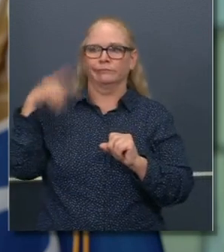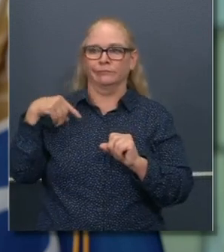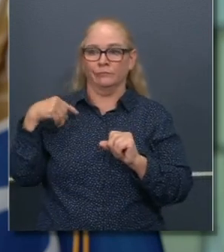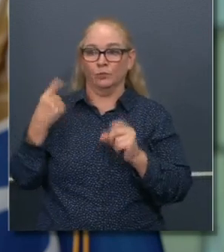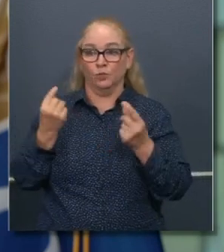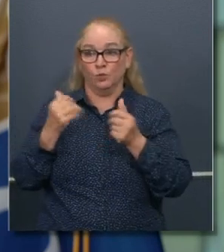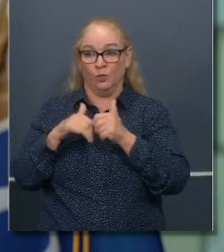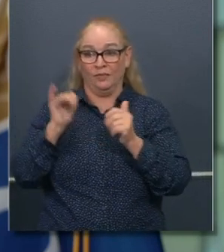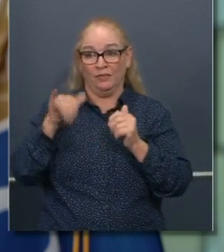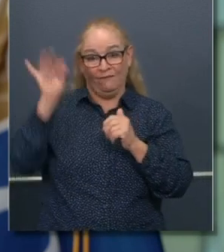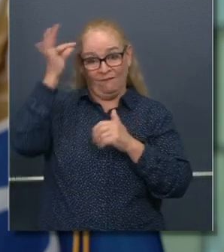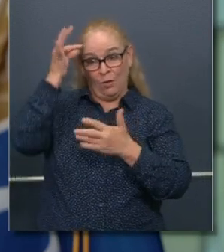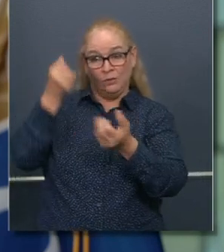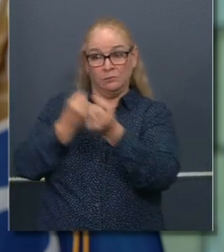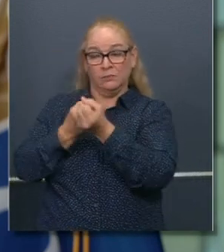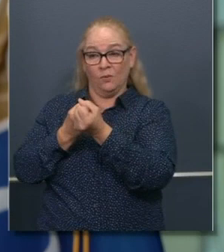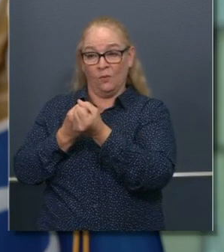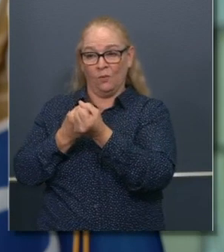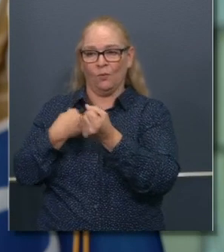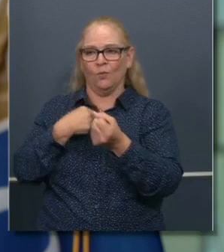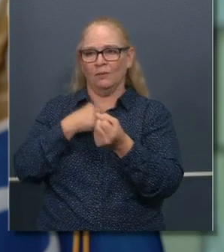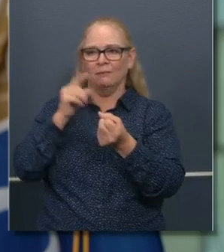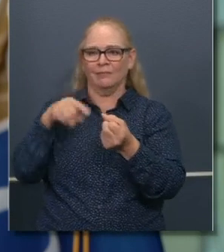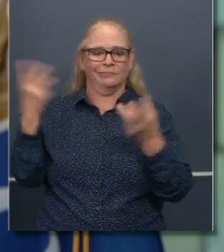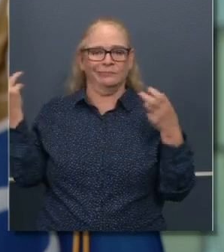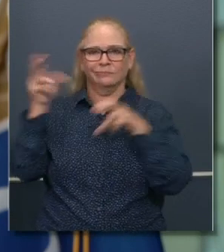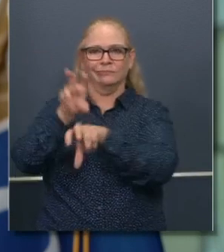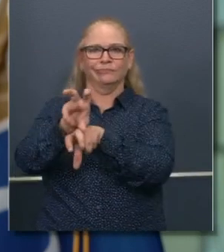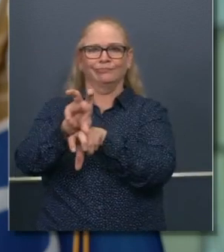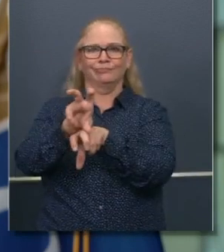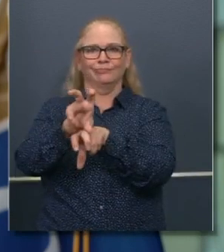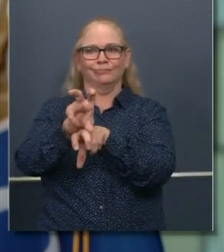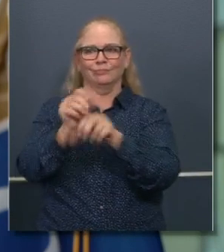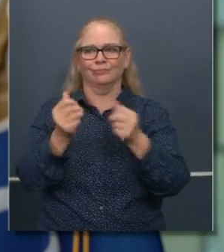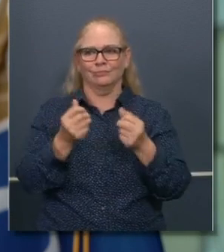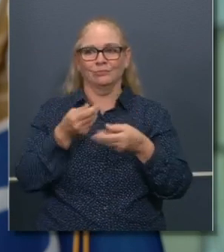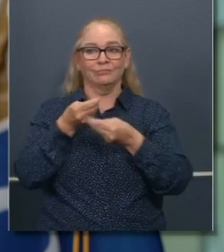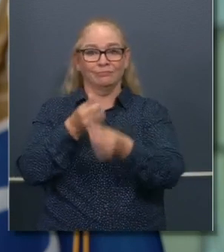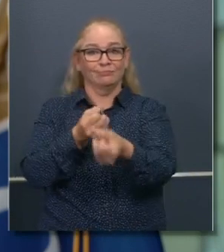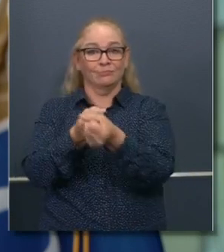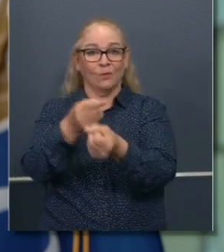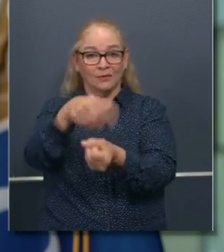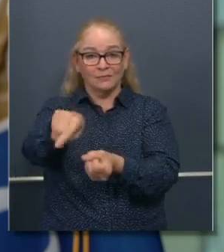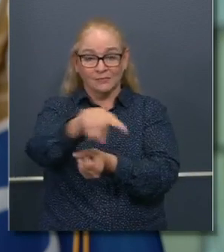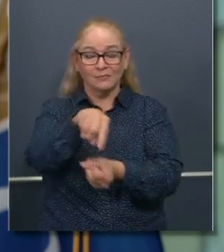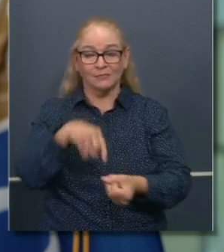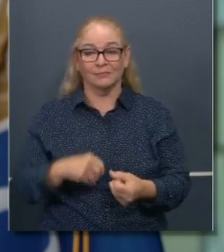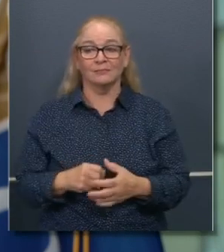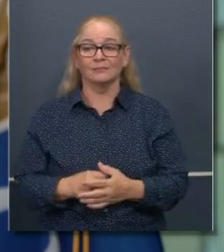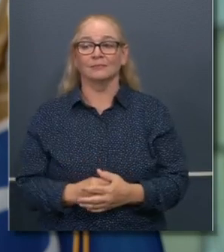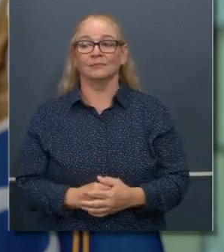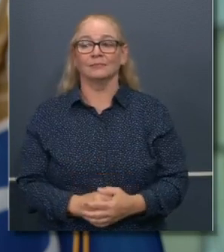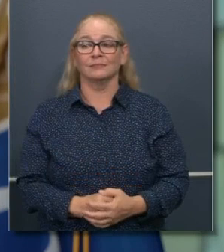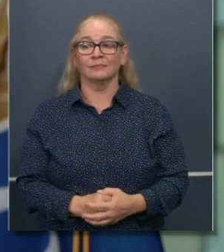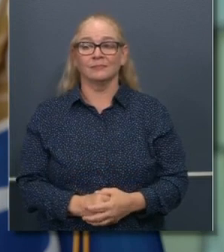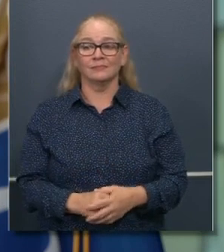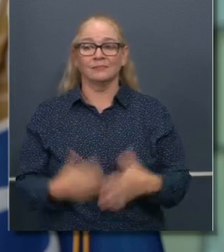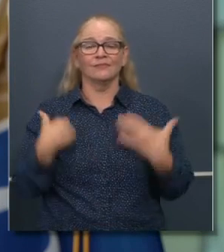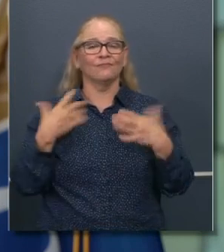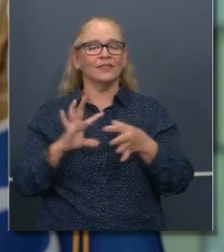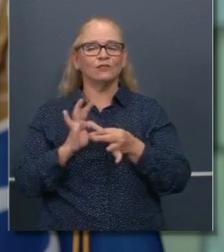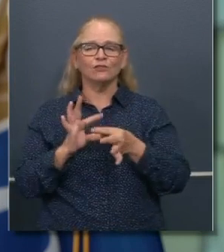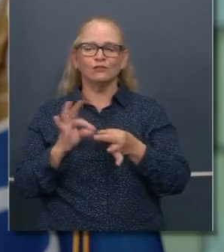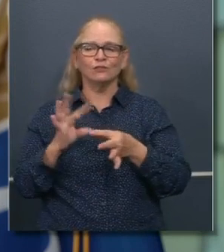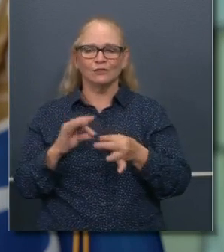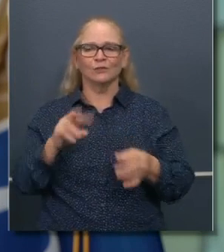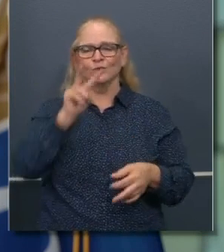support, uh, the supplement on the unemployment insurance. I commented that would cost the state about $2.8 billion